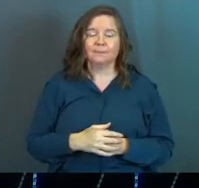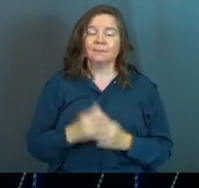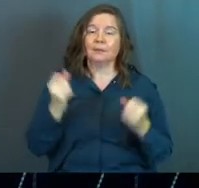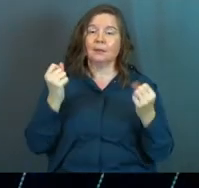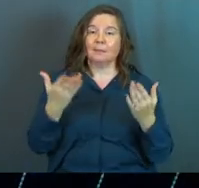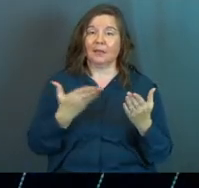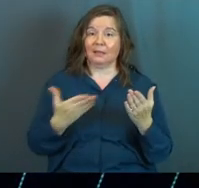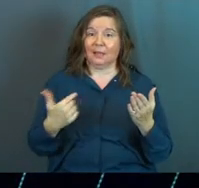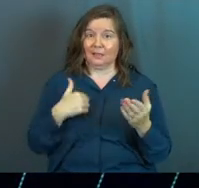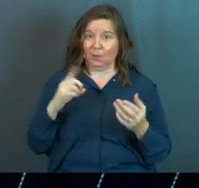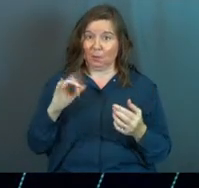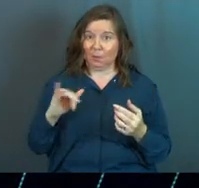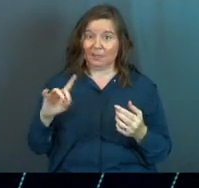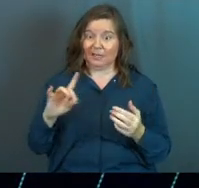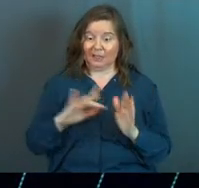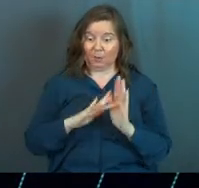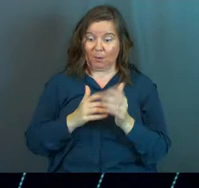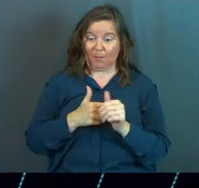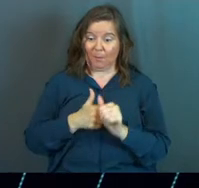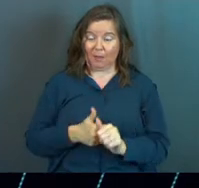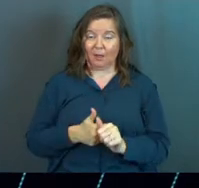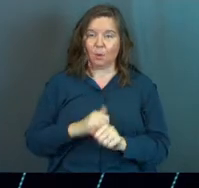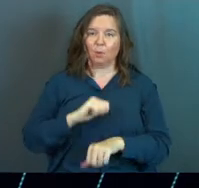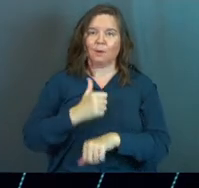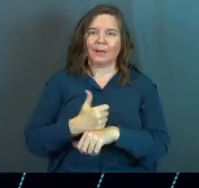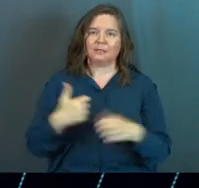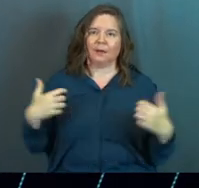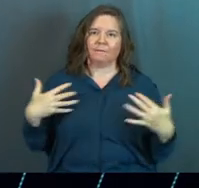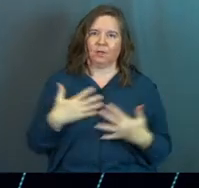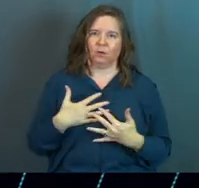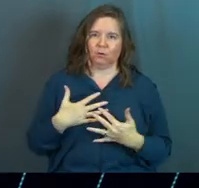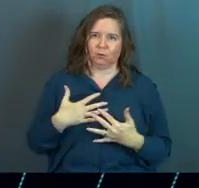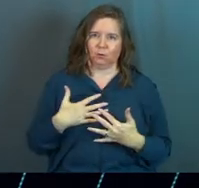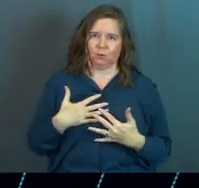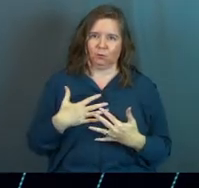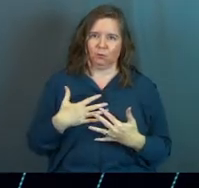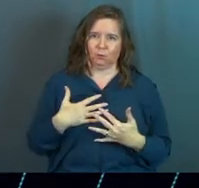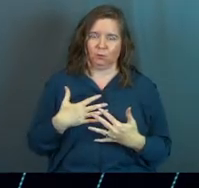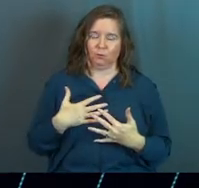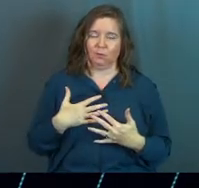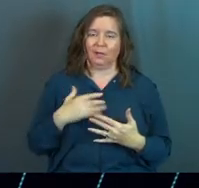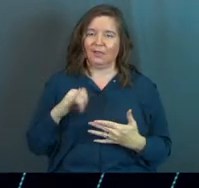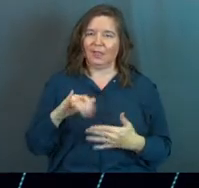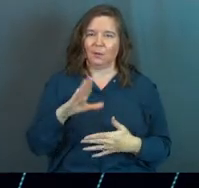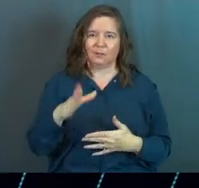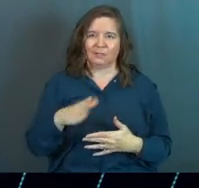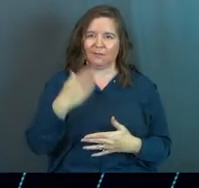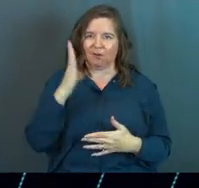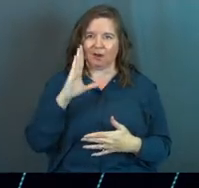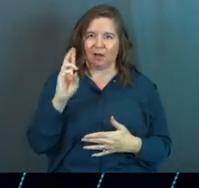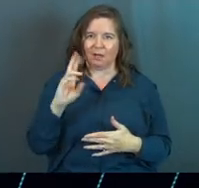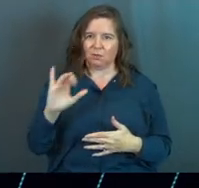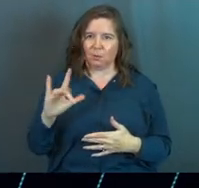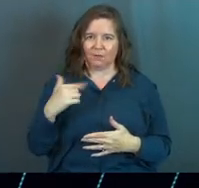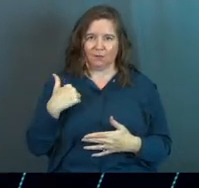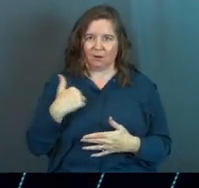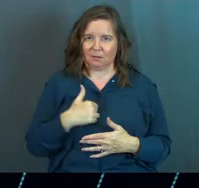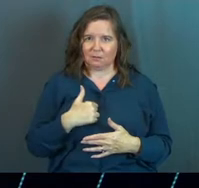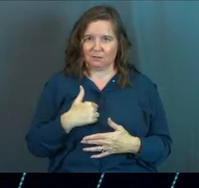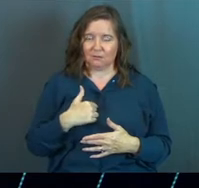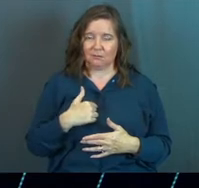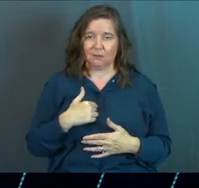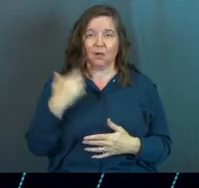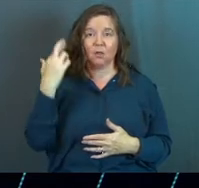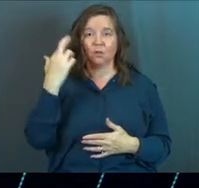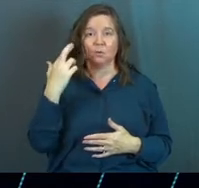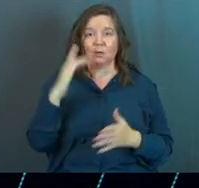And many of the things that we did that were biblical were based on fear. And that was never God's will for us. So